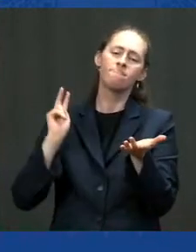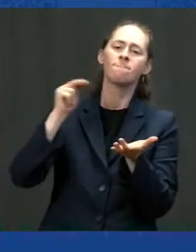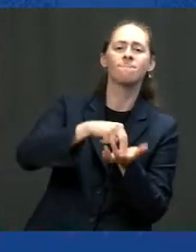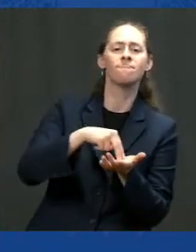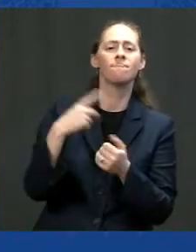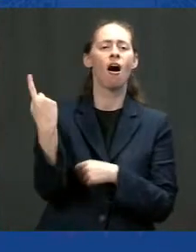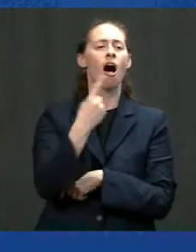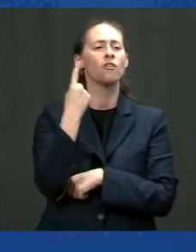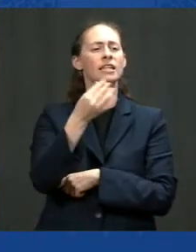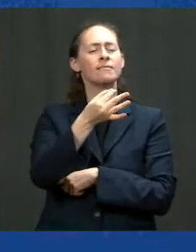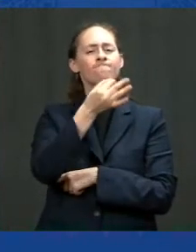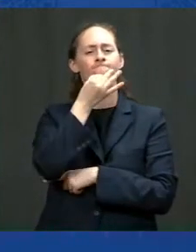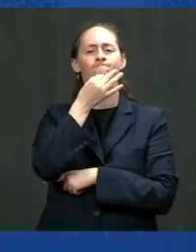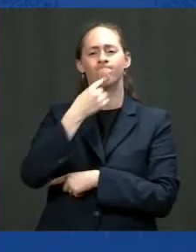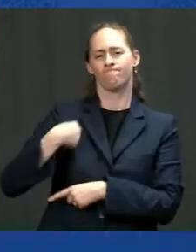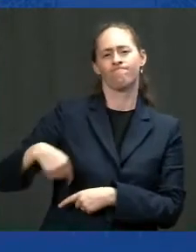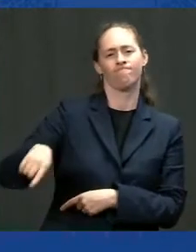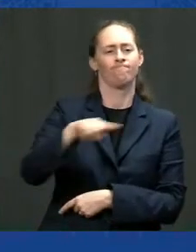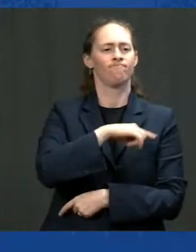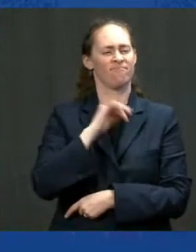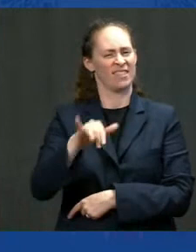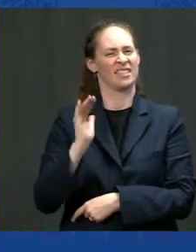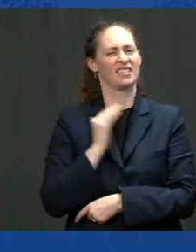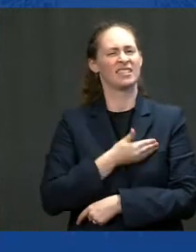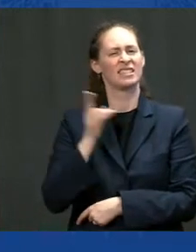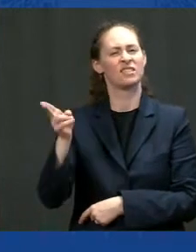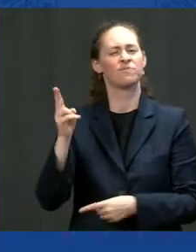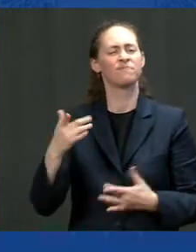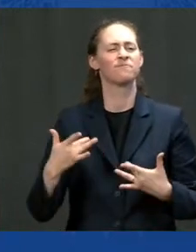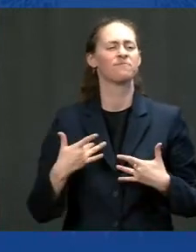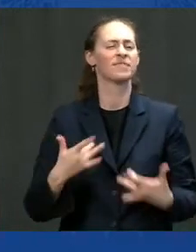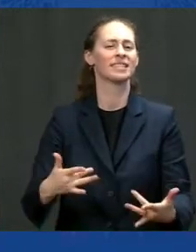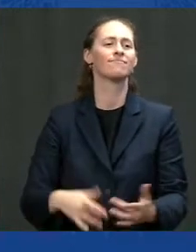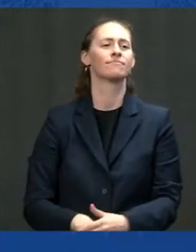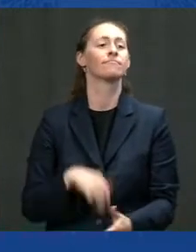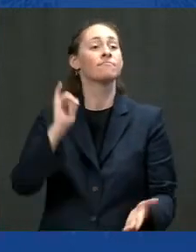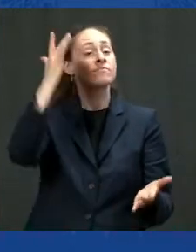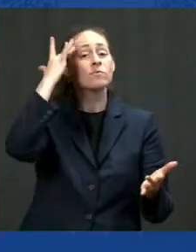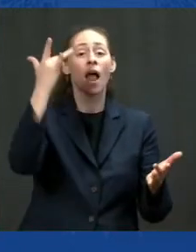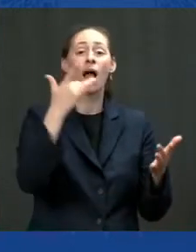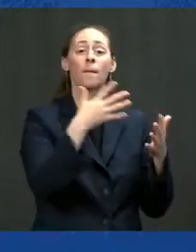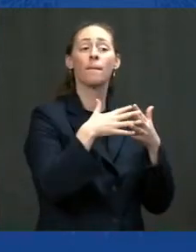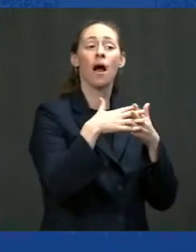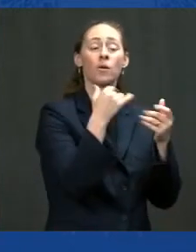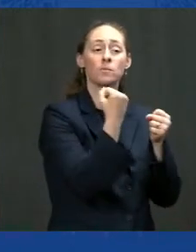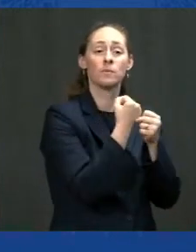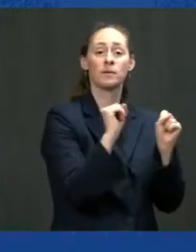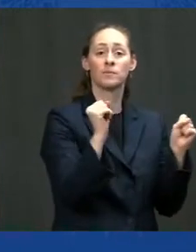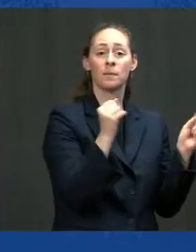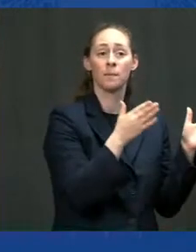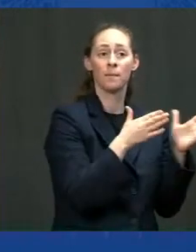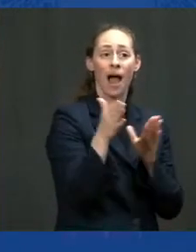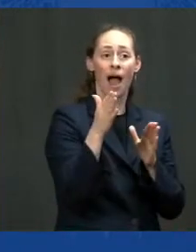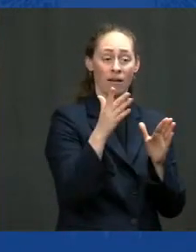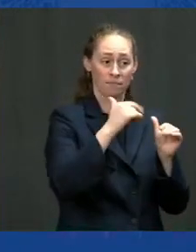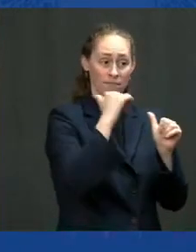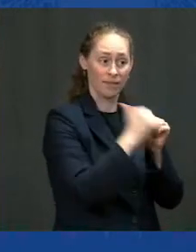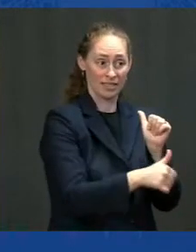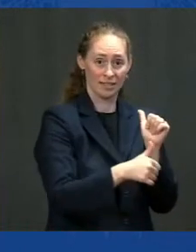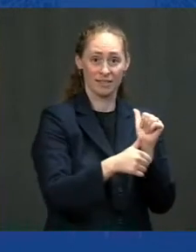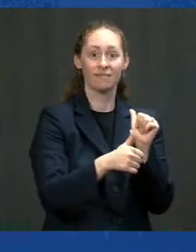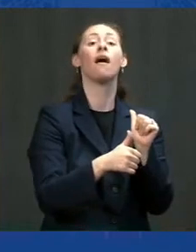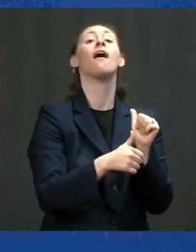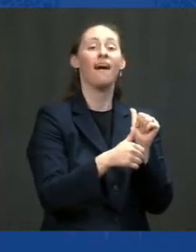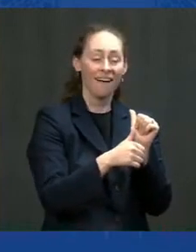history in America. And that's why, in the American Rescue Plan, we passed shortly after I took office. We're investing considerable